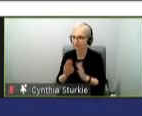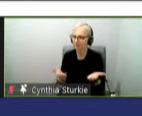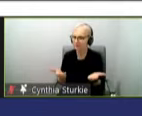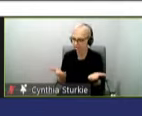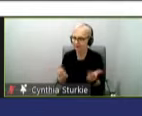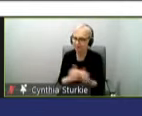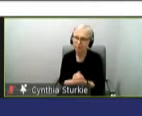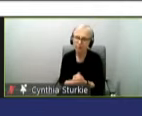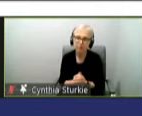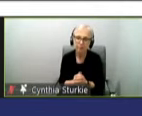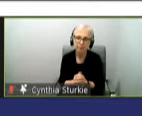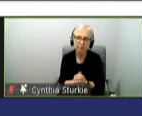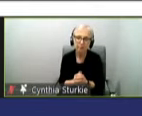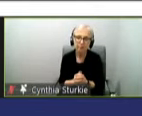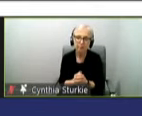please.